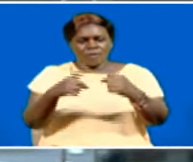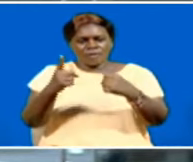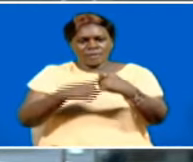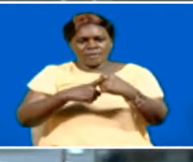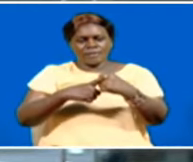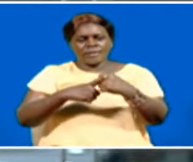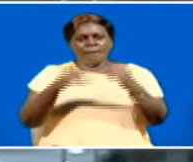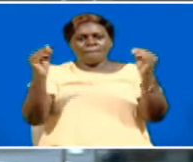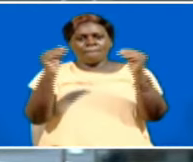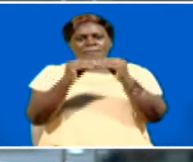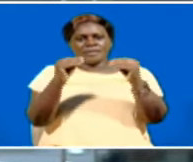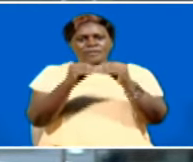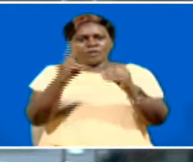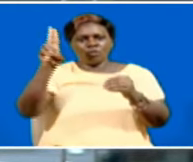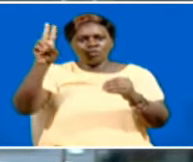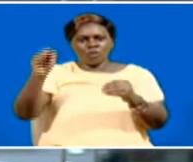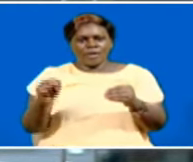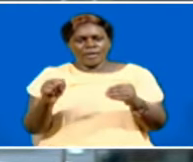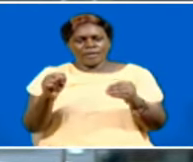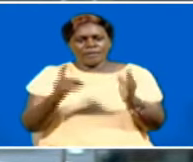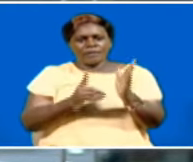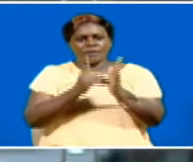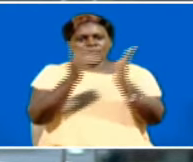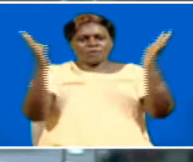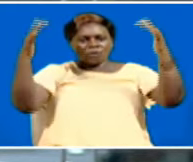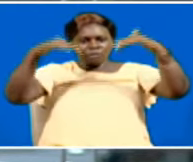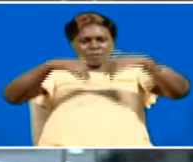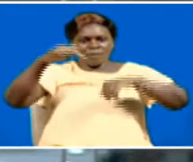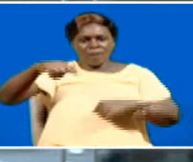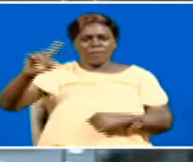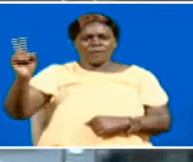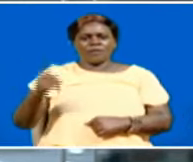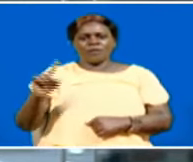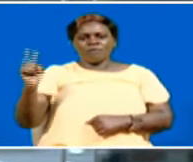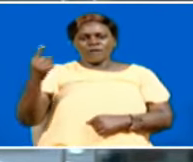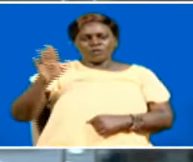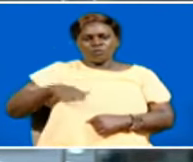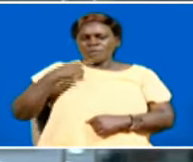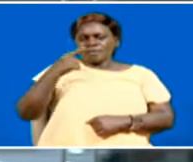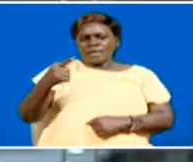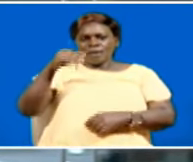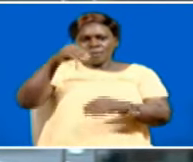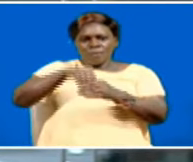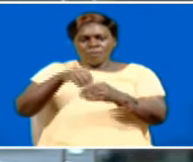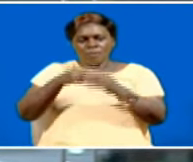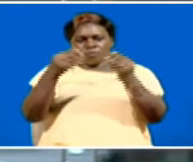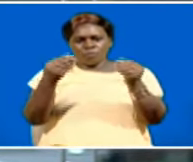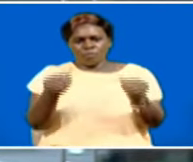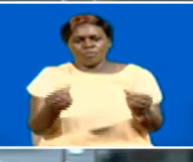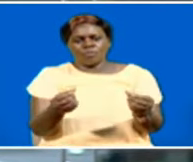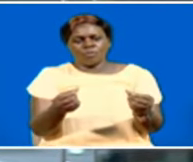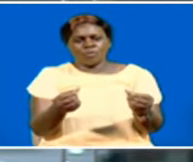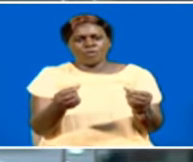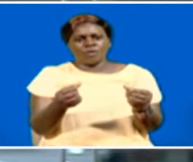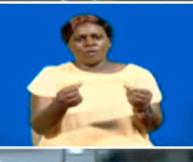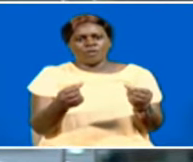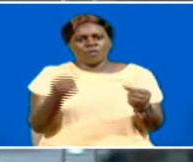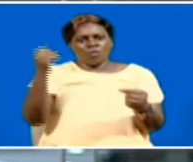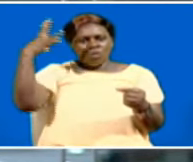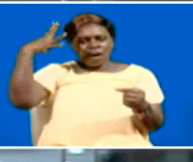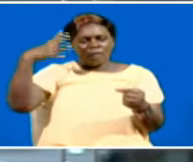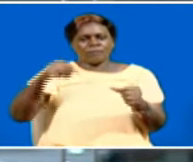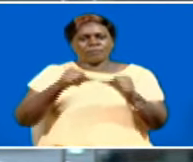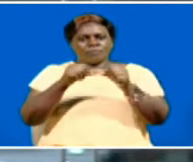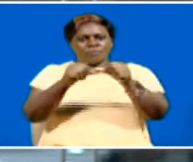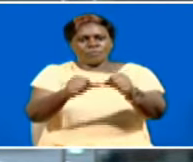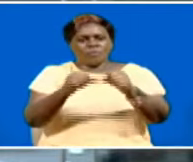session of the United Nations Environment Assembly here in Nairobi, the First Lady said investing in solutions such as renewable energy and